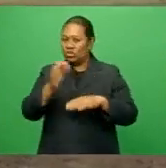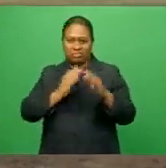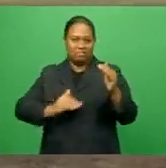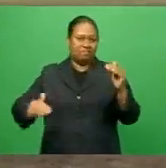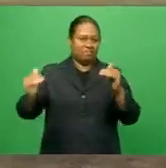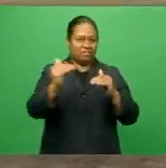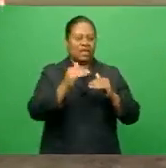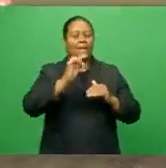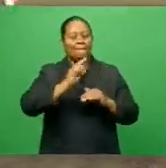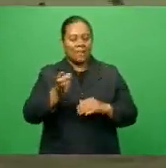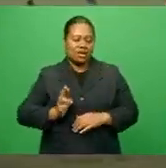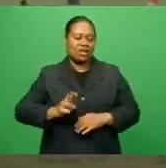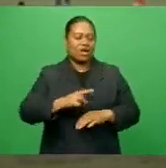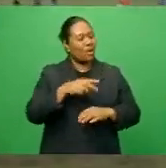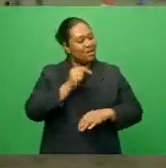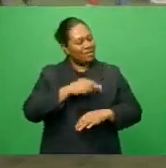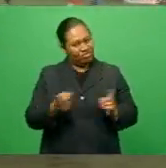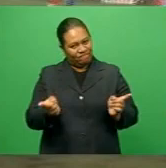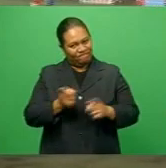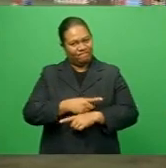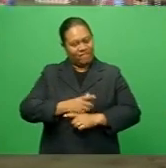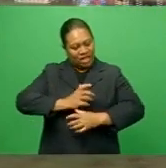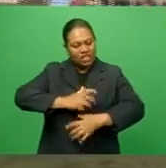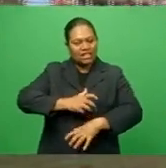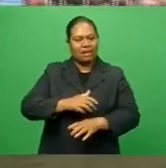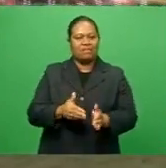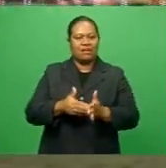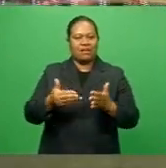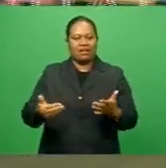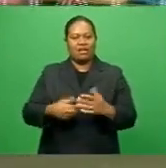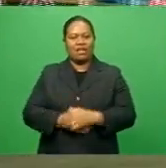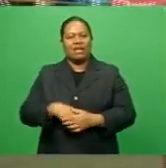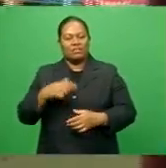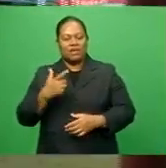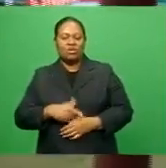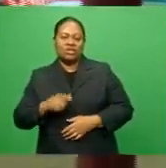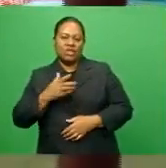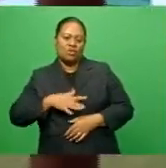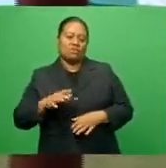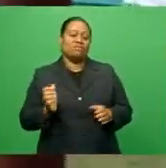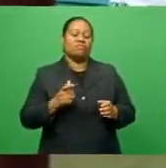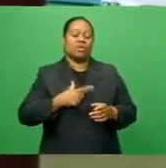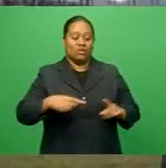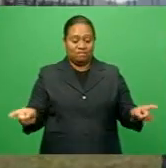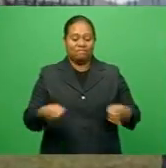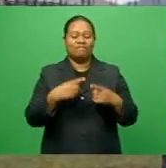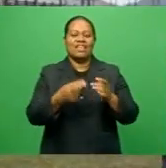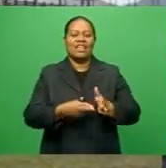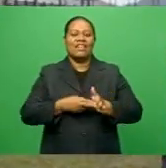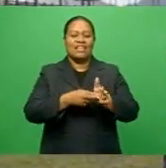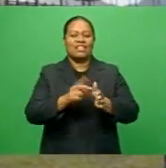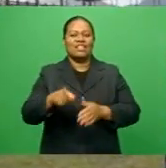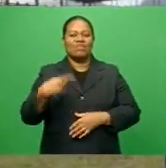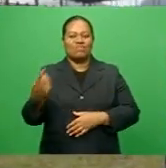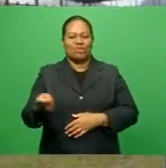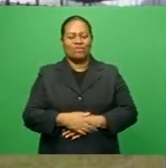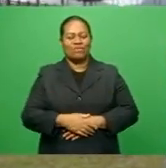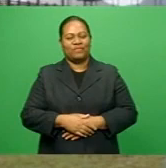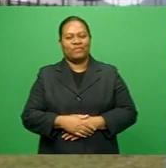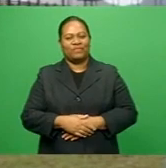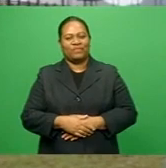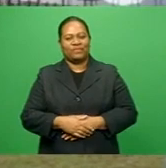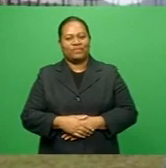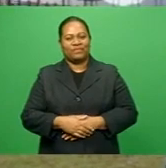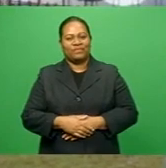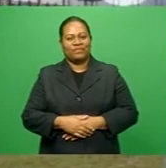Rewa had to adapt quickly over the last two days, and they'll have to do the same against Nandi tomorrow. Whatever we achieve now, from now on, it's